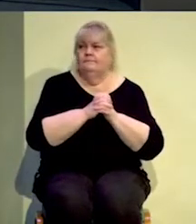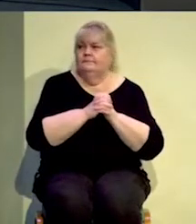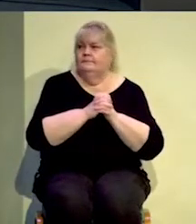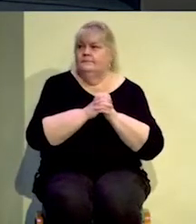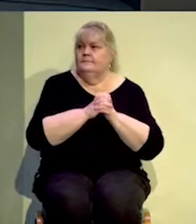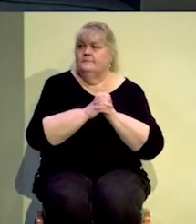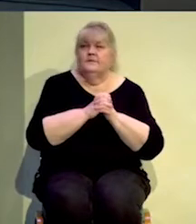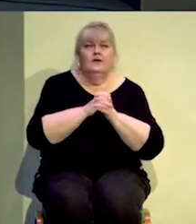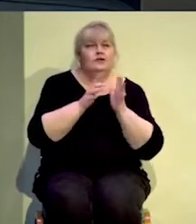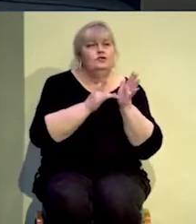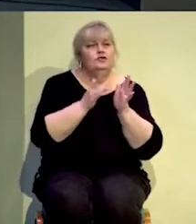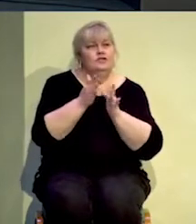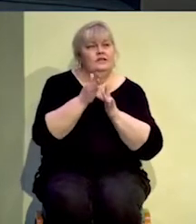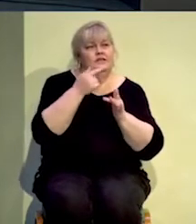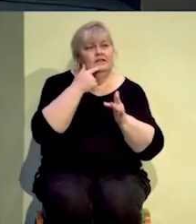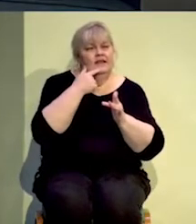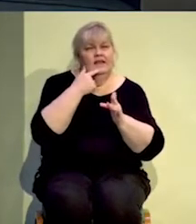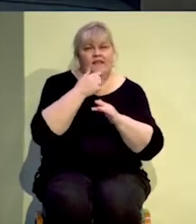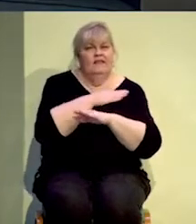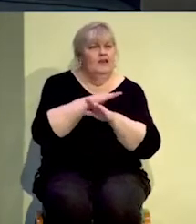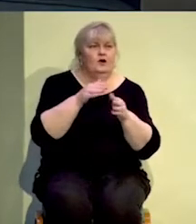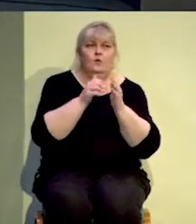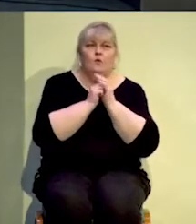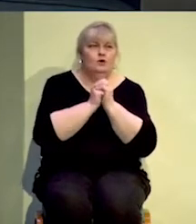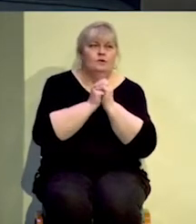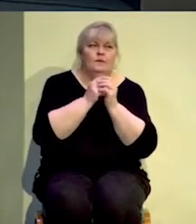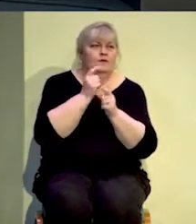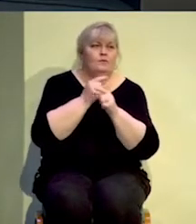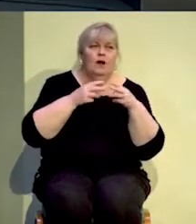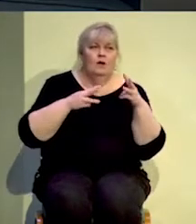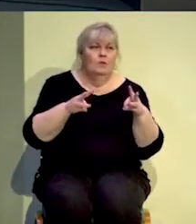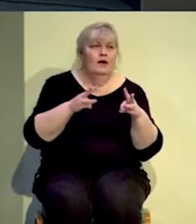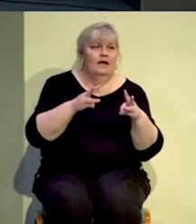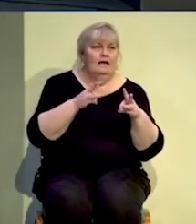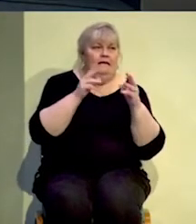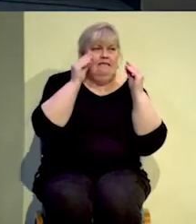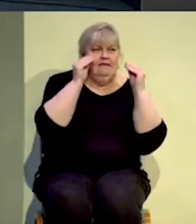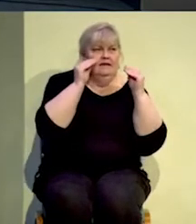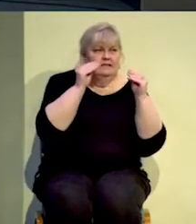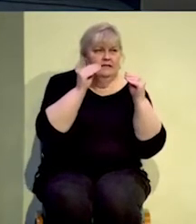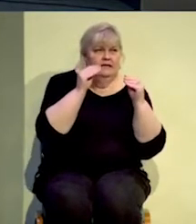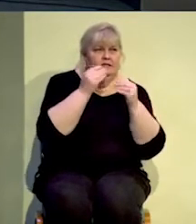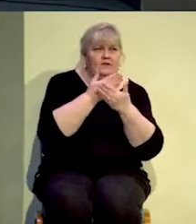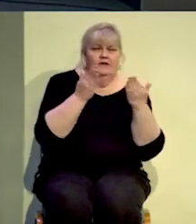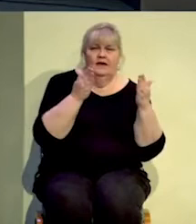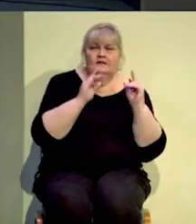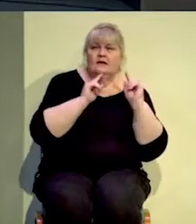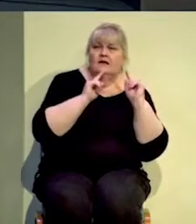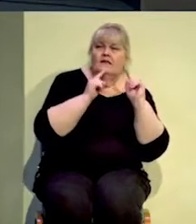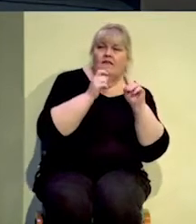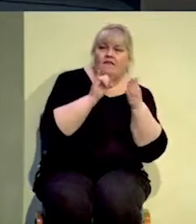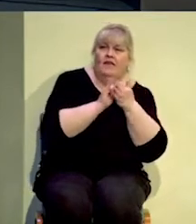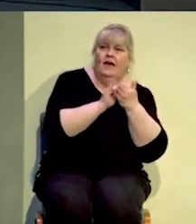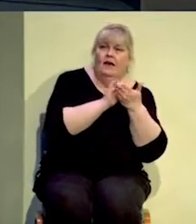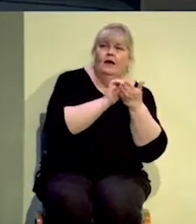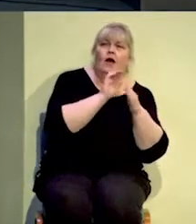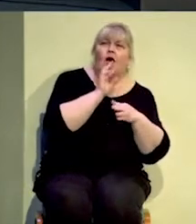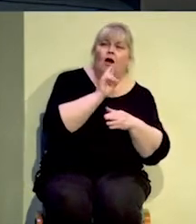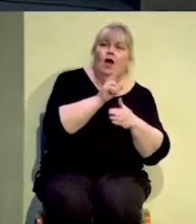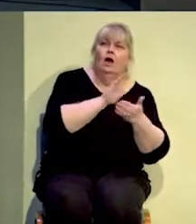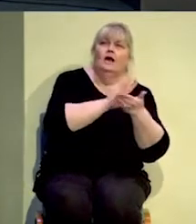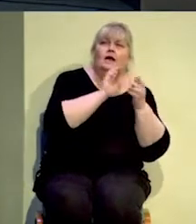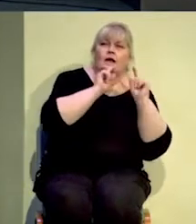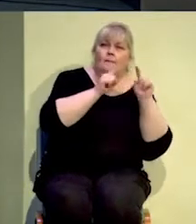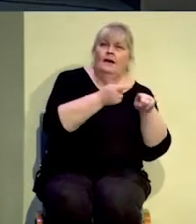Pharisees, In vain do they worship me, teaching as doctrines the commandments of men. So,